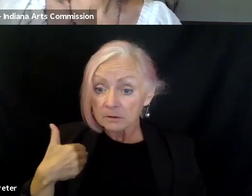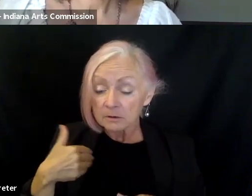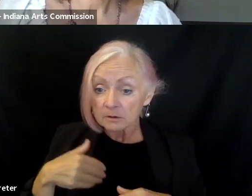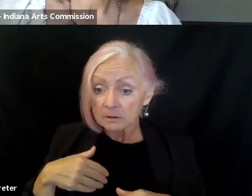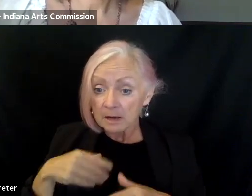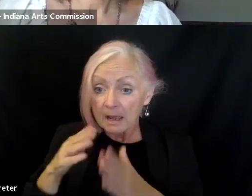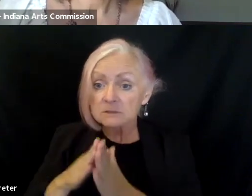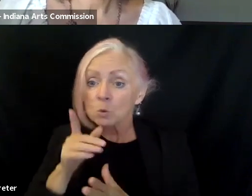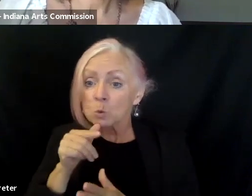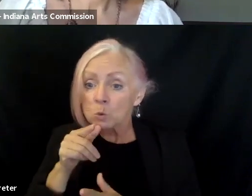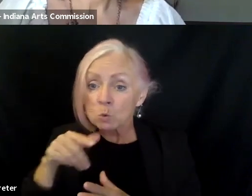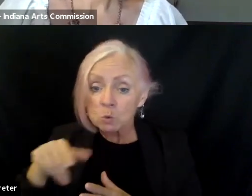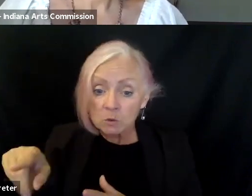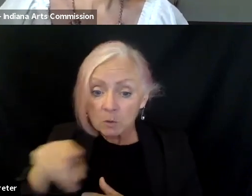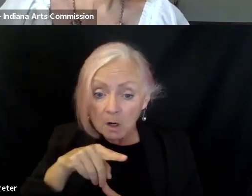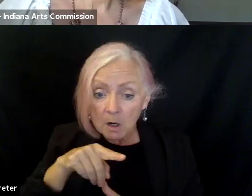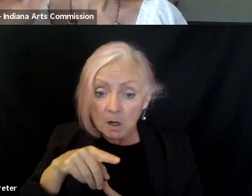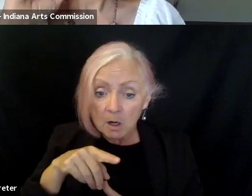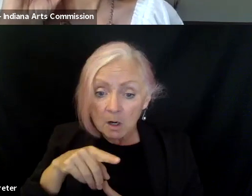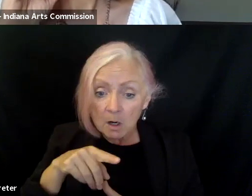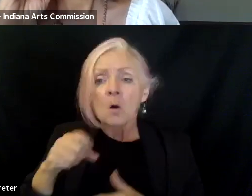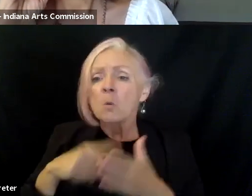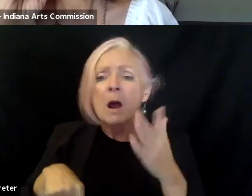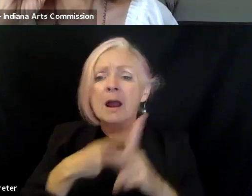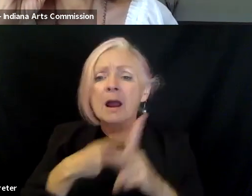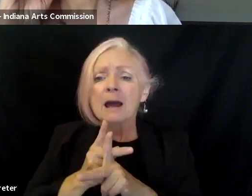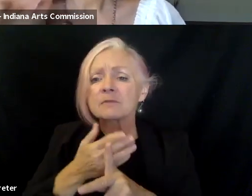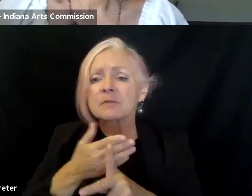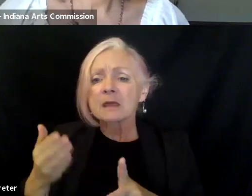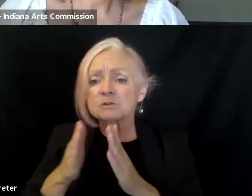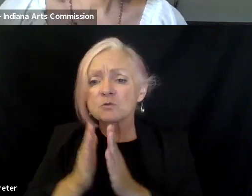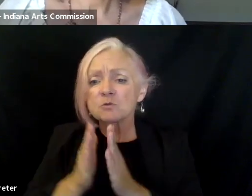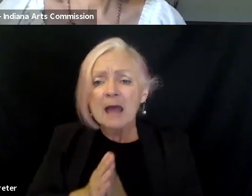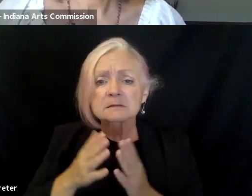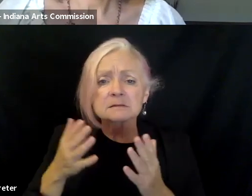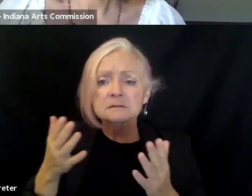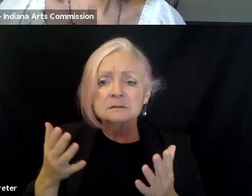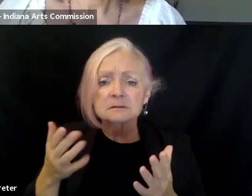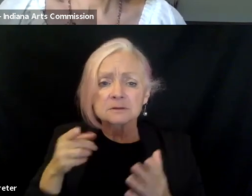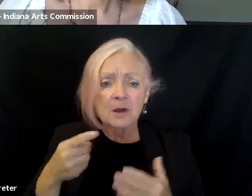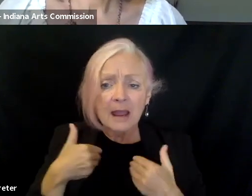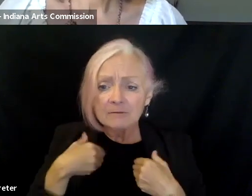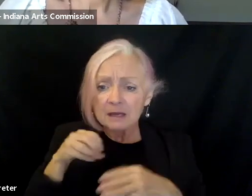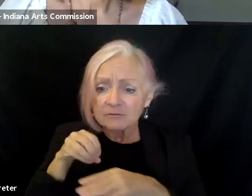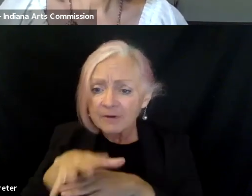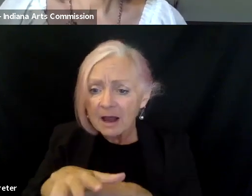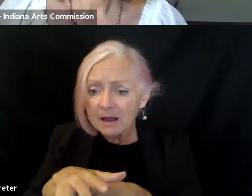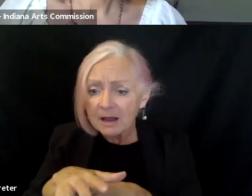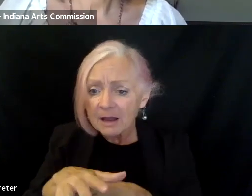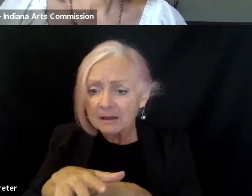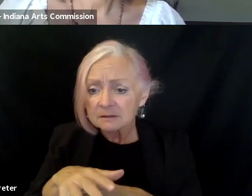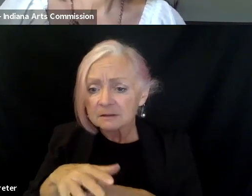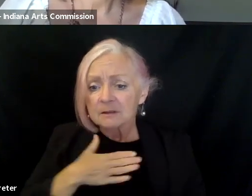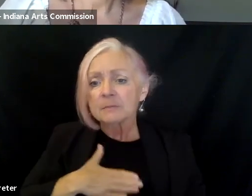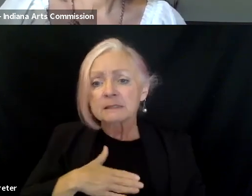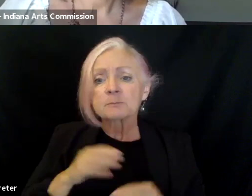Ask about who they are? What kinds of things are you asking about? And do you have any advice for folks who are not sure how to start that? Throw it in the chat box. I want to